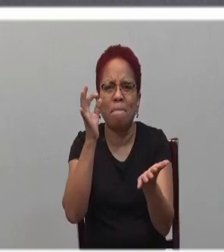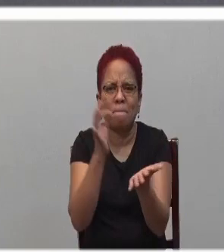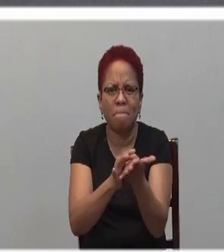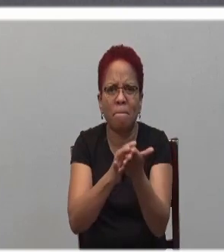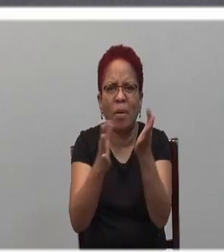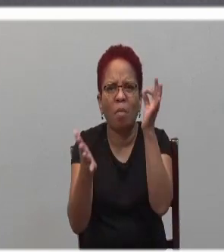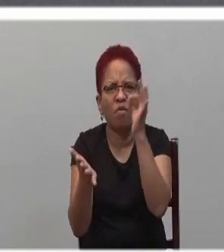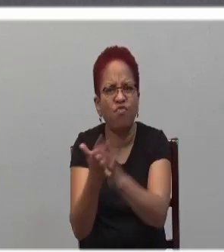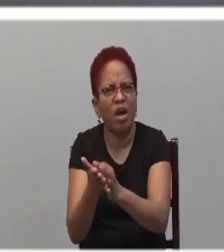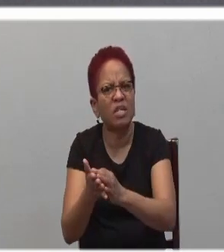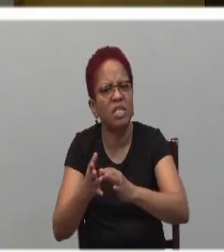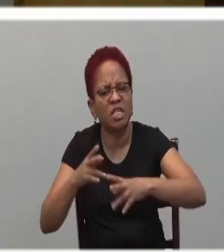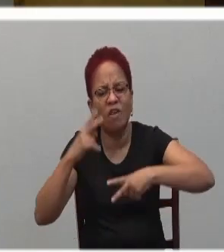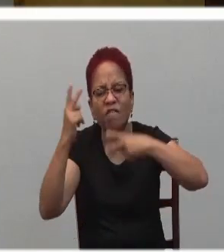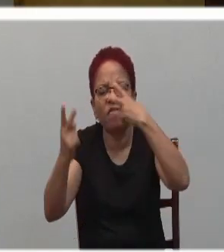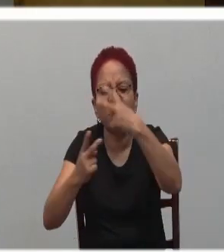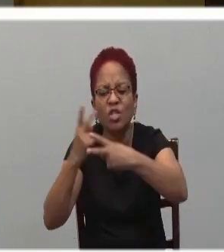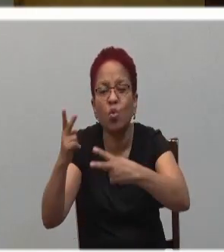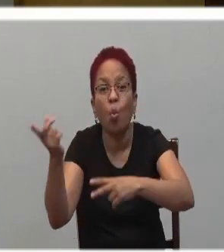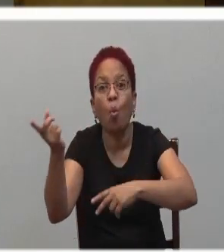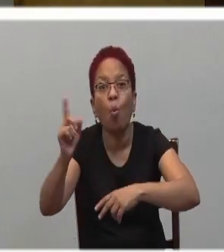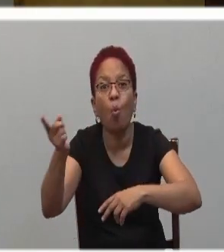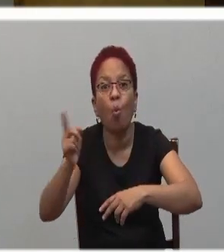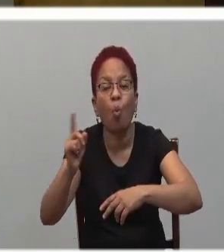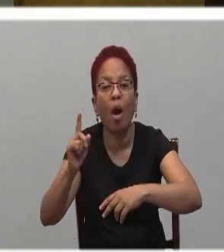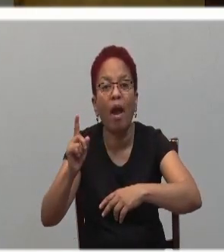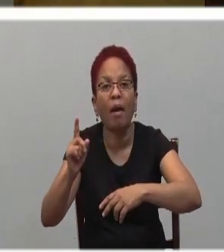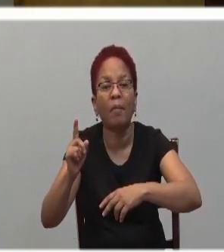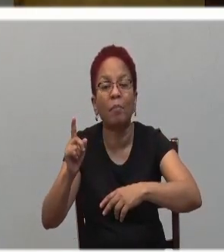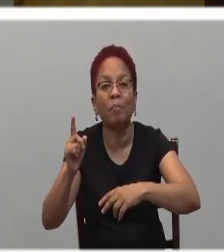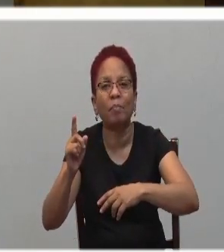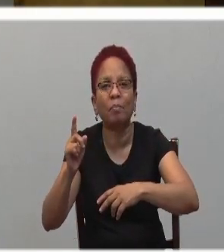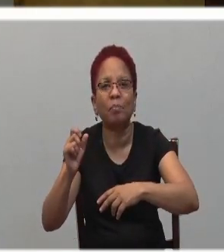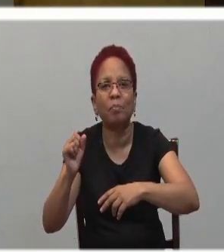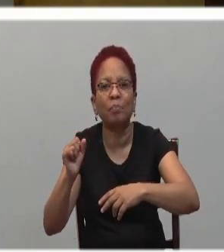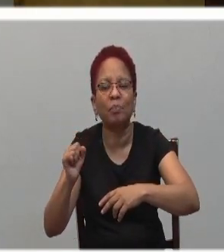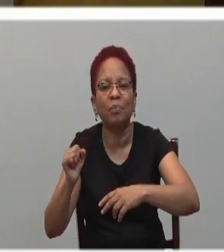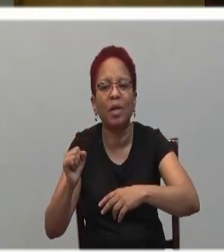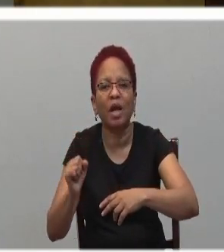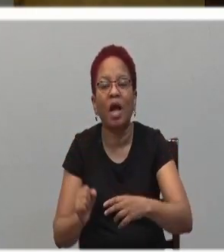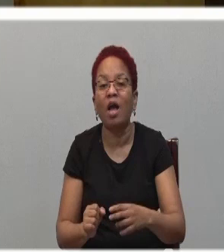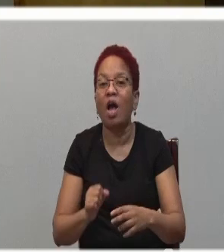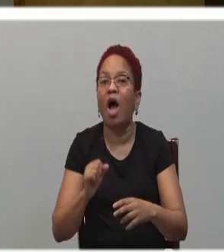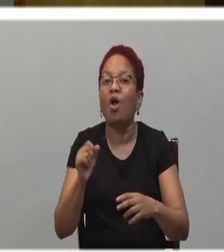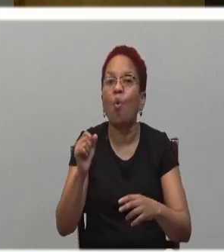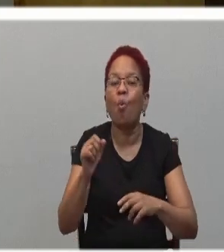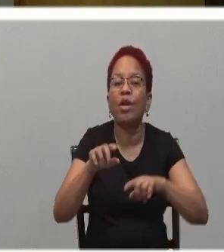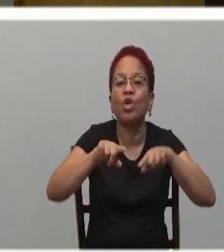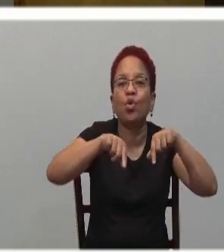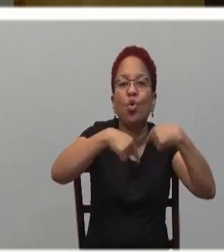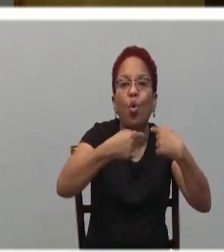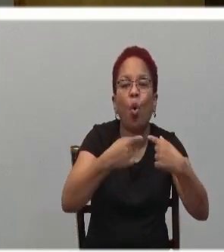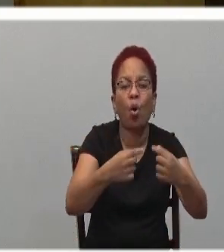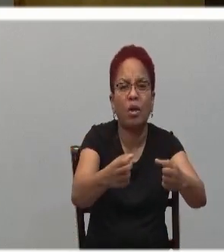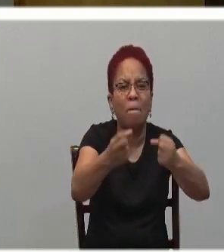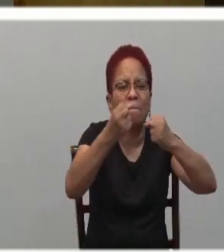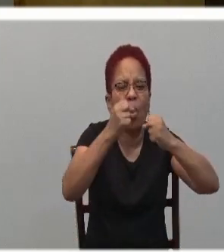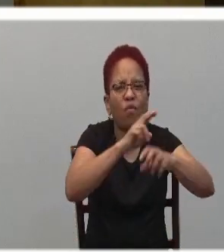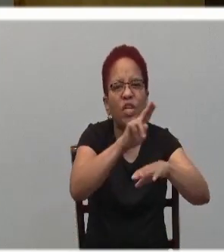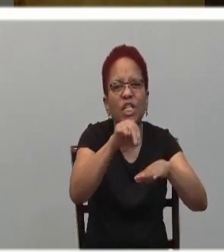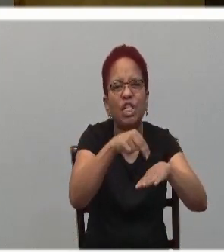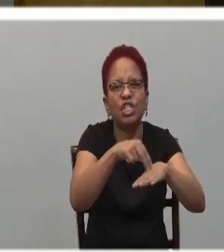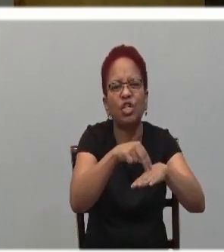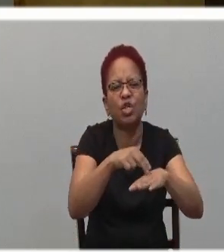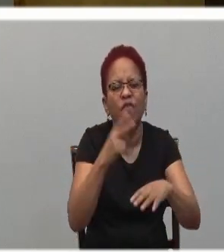when he goes to the powerful nations, he ensures that in the midst of those powerful nations, he goes to